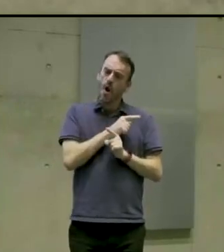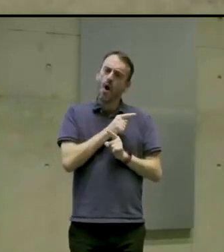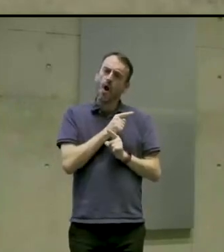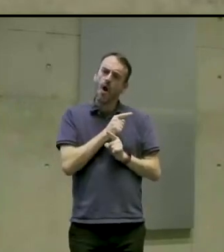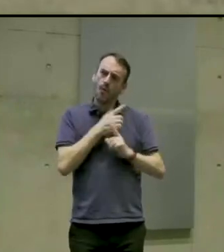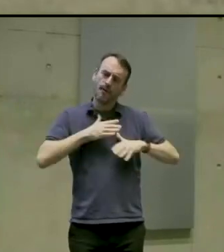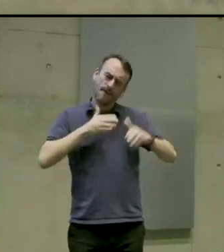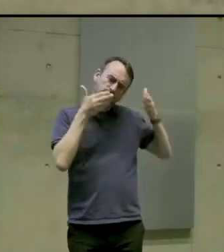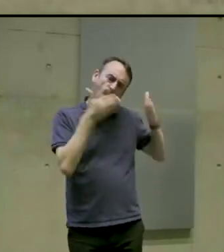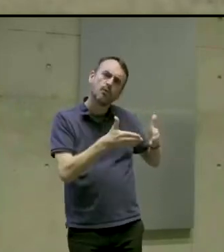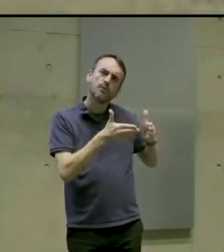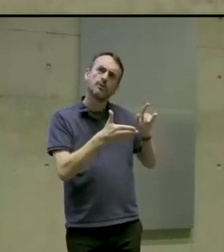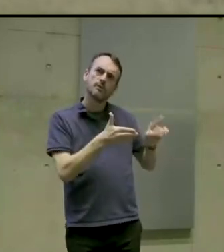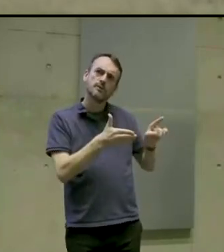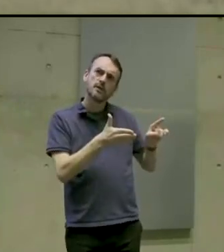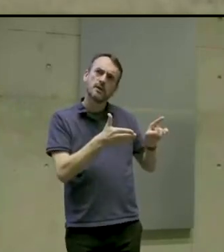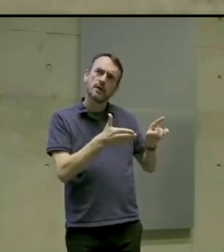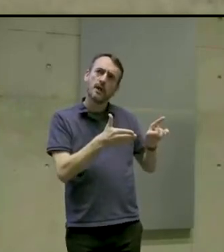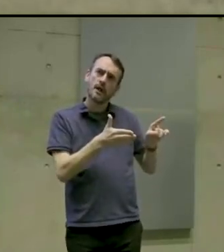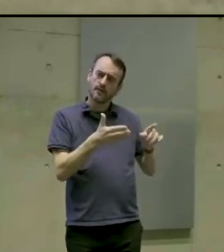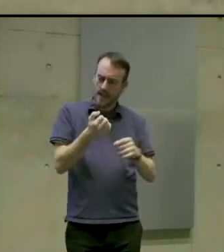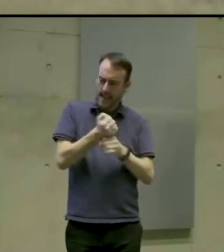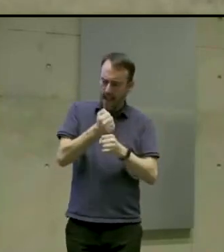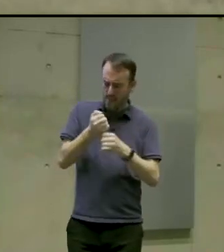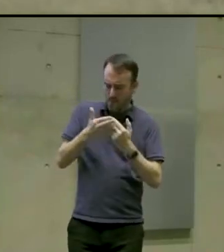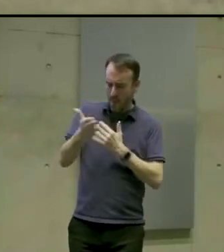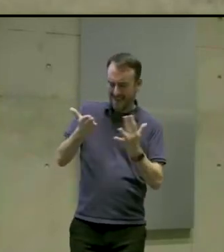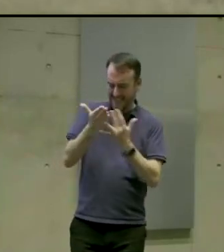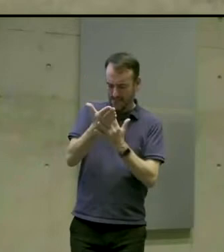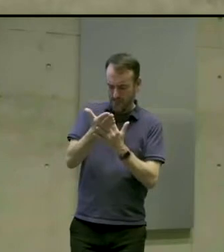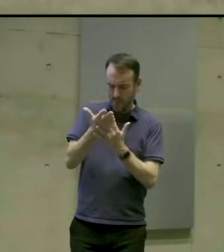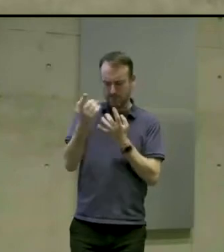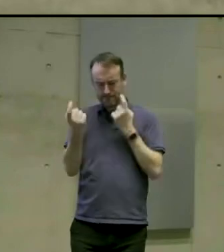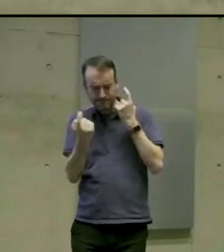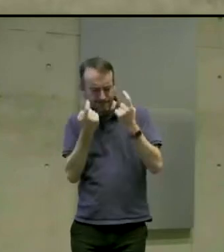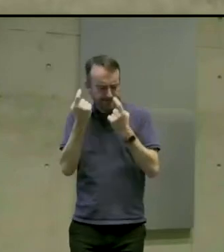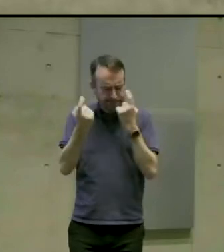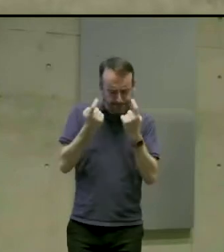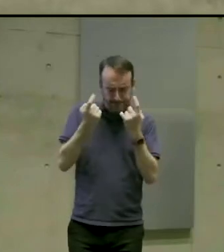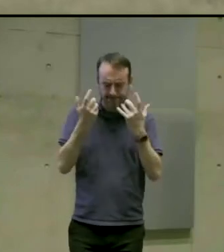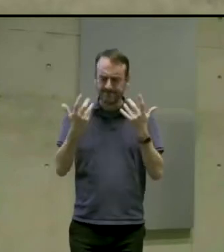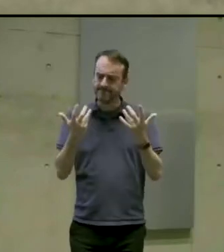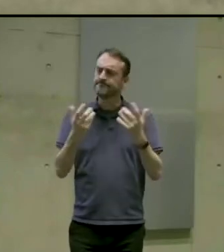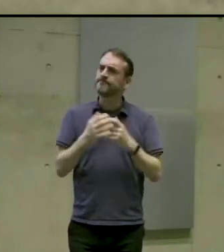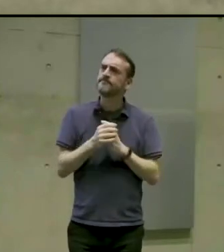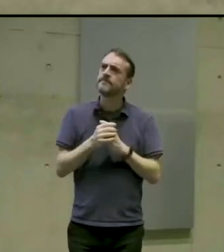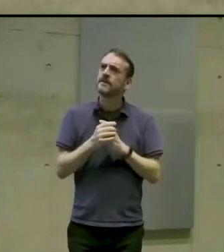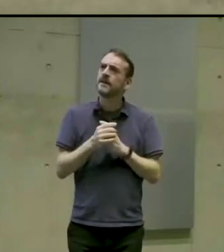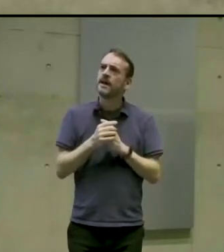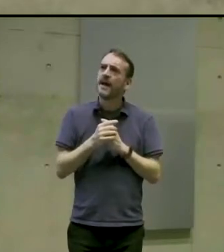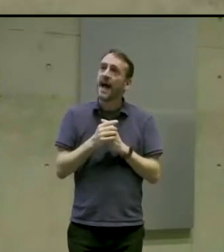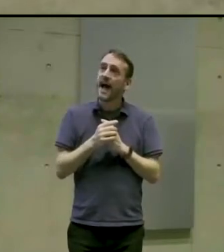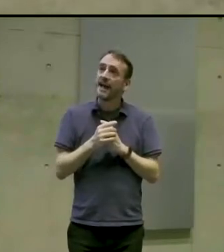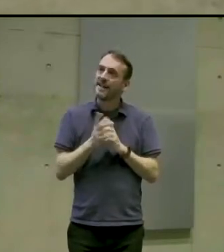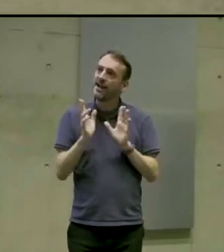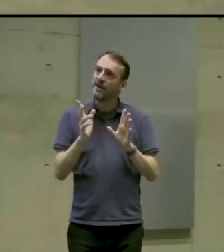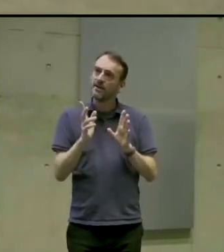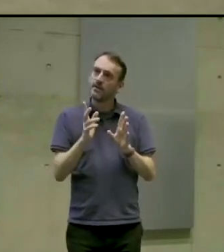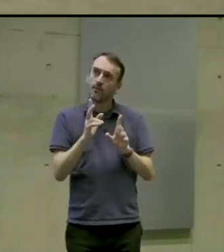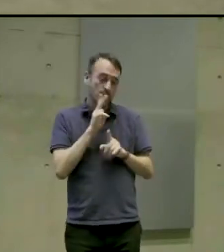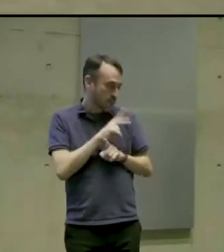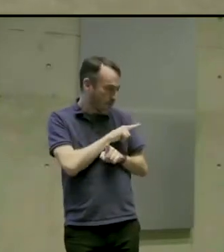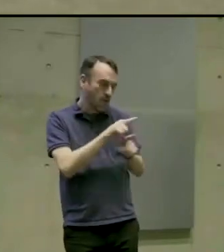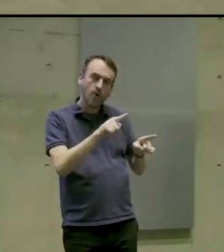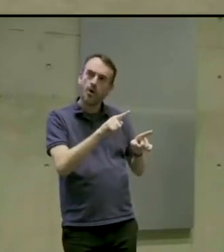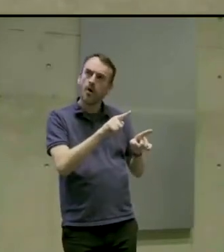how we can make games more accessible. And to see the joy that players